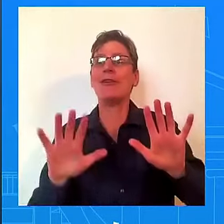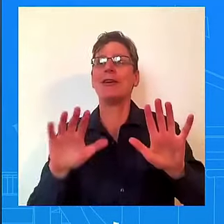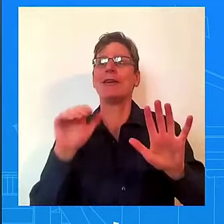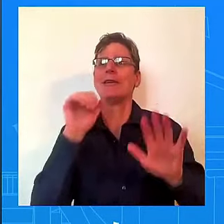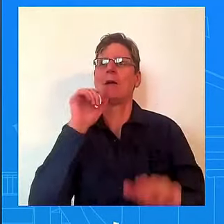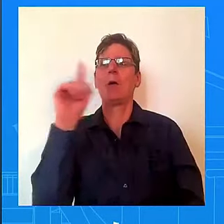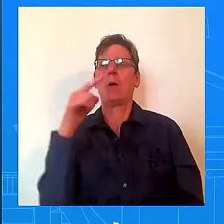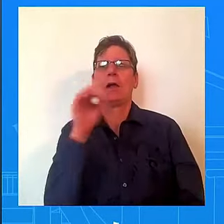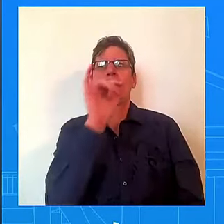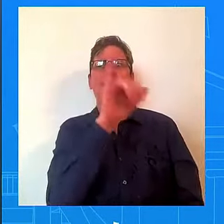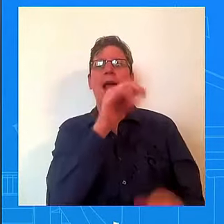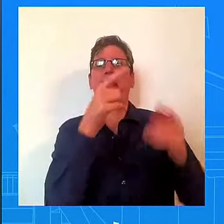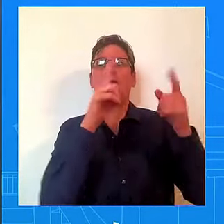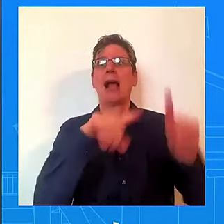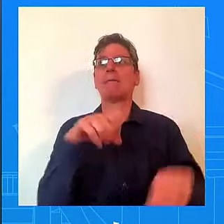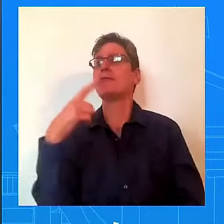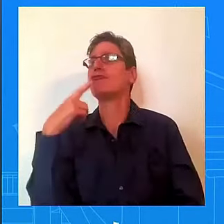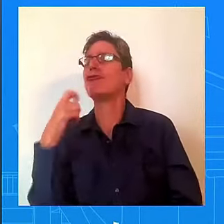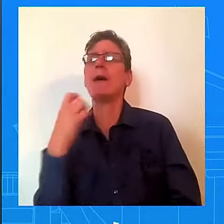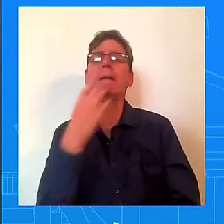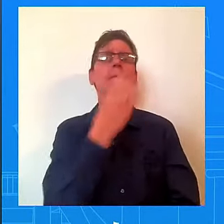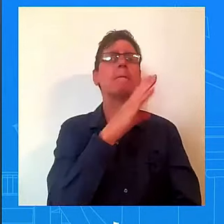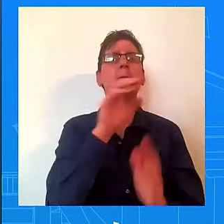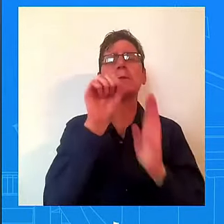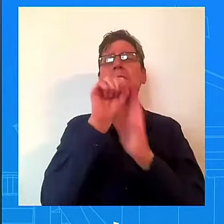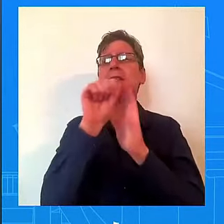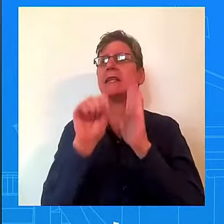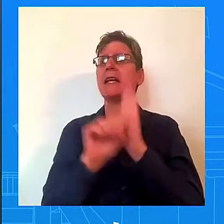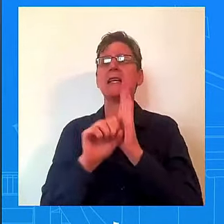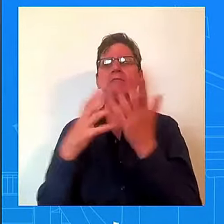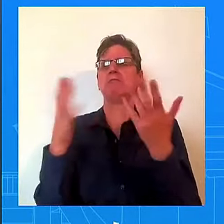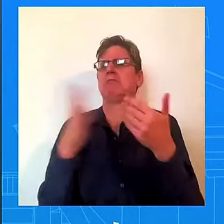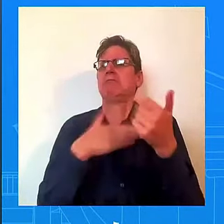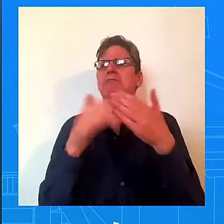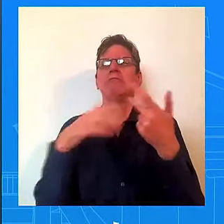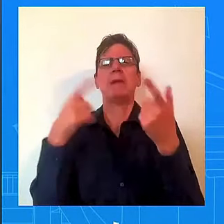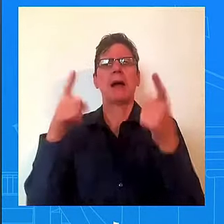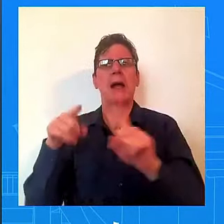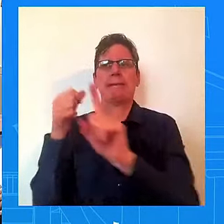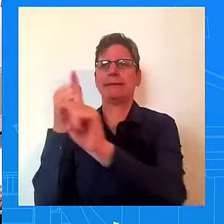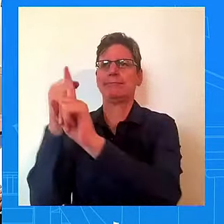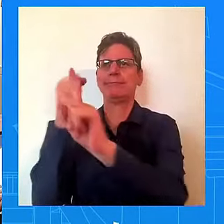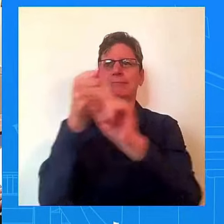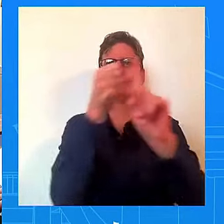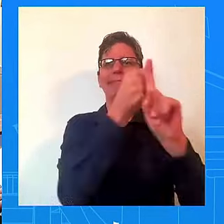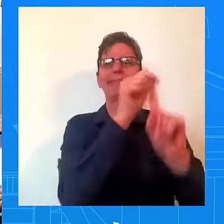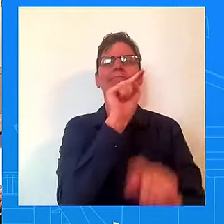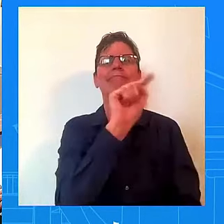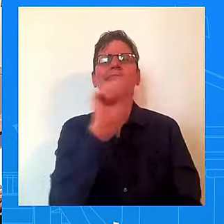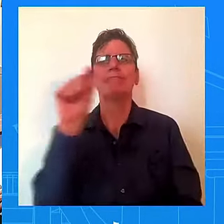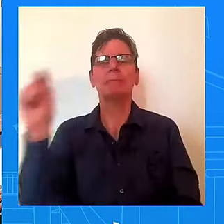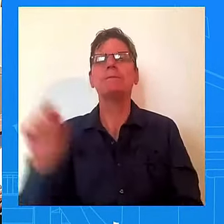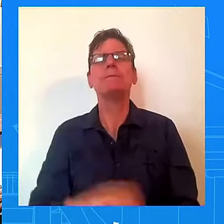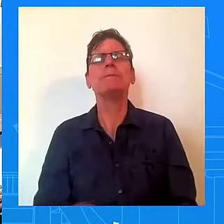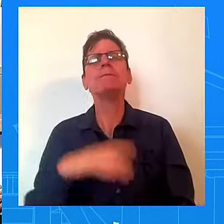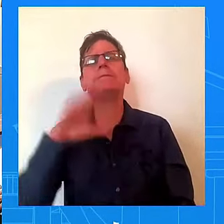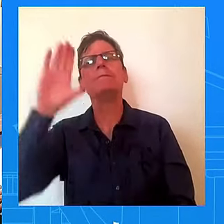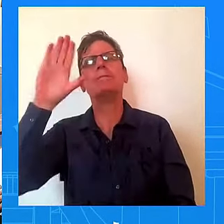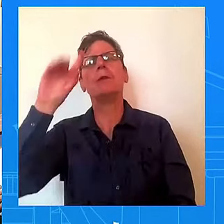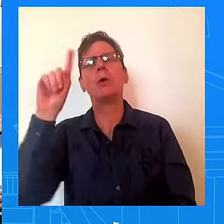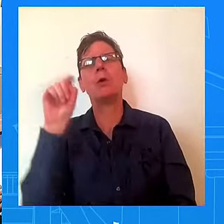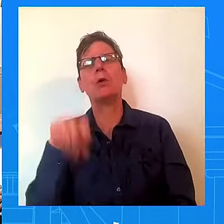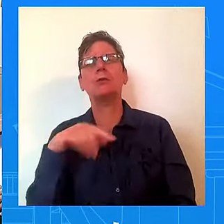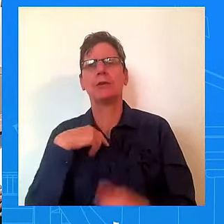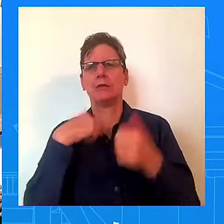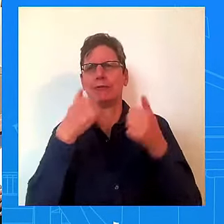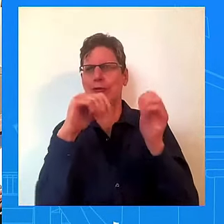want to put two things together that you said. Sure. You said the purpose of this tour is to remind people what the president has done for them. You also said taxpayers have a right to